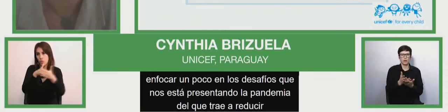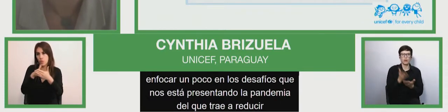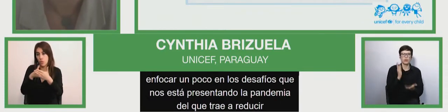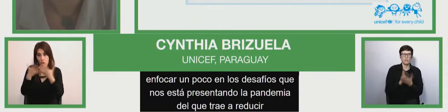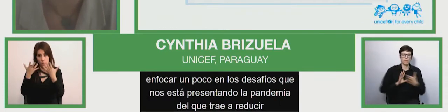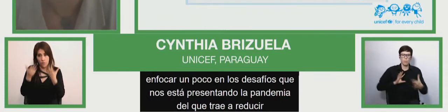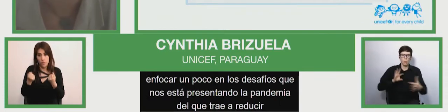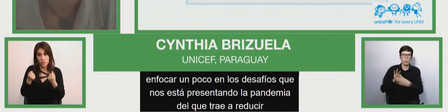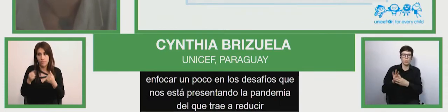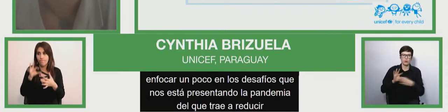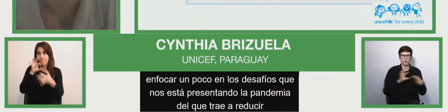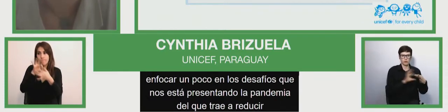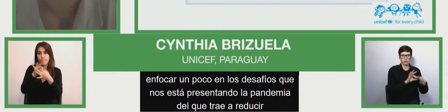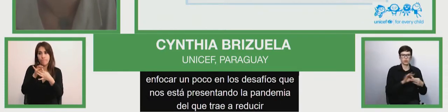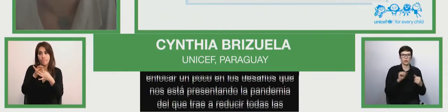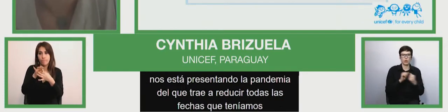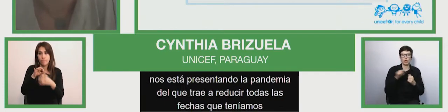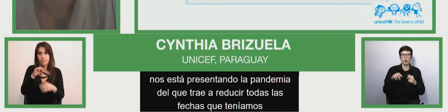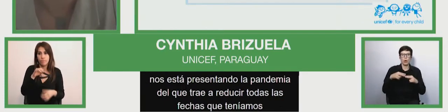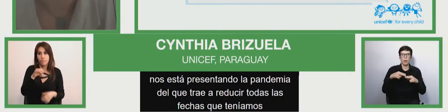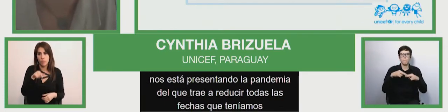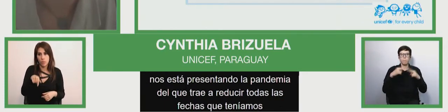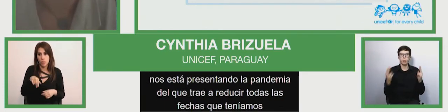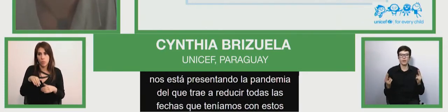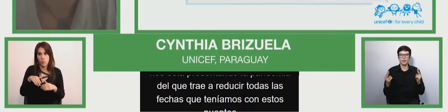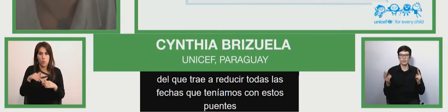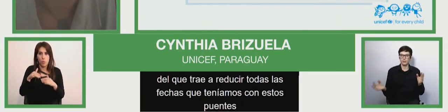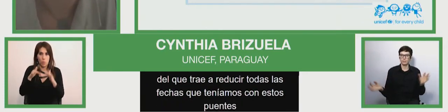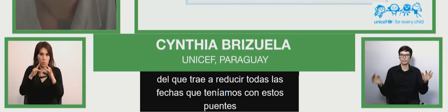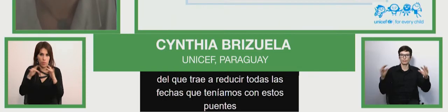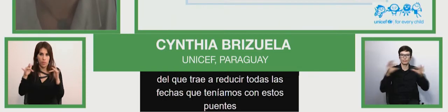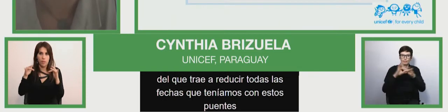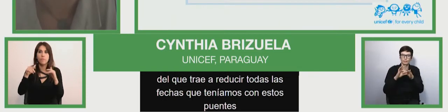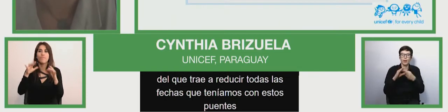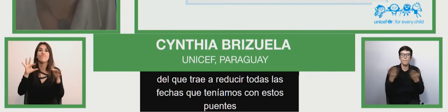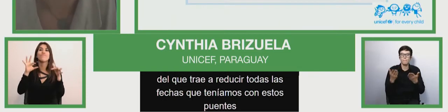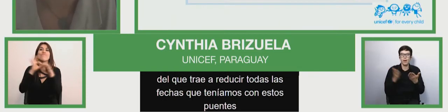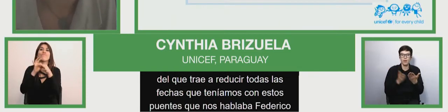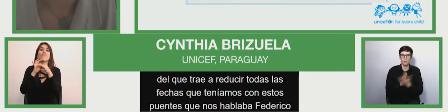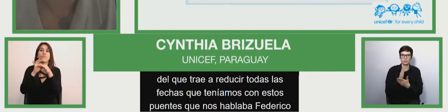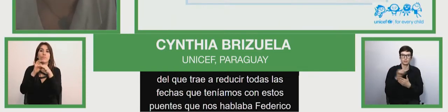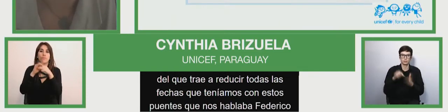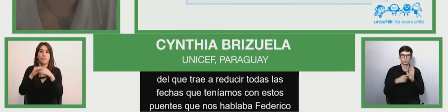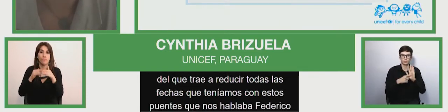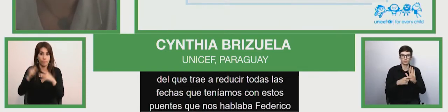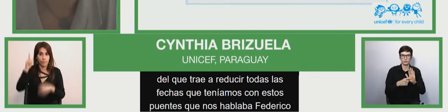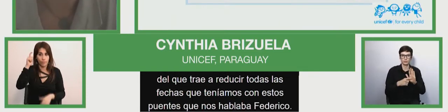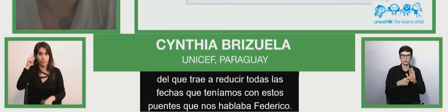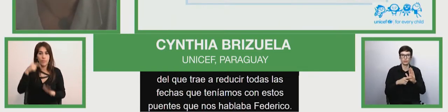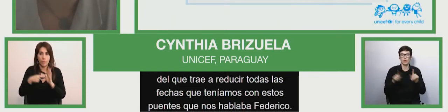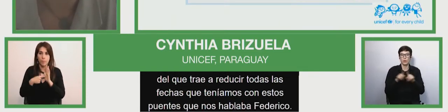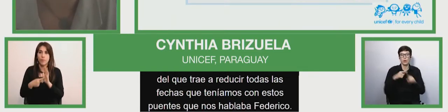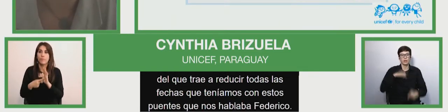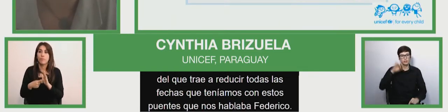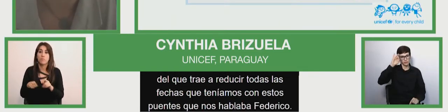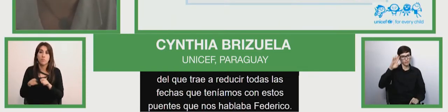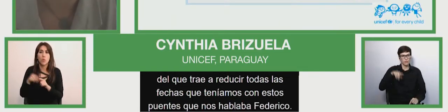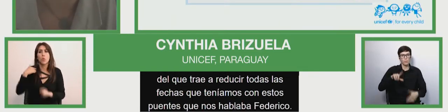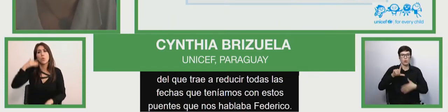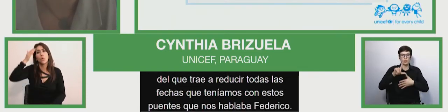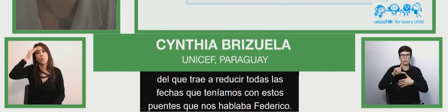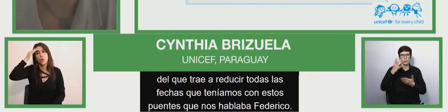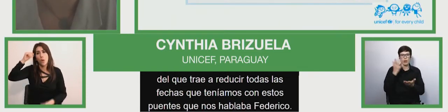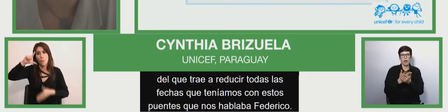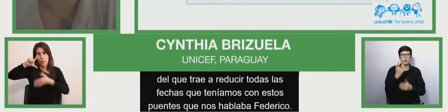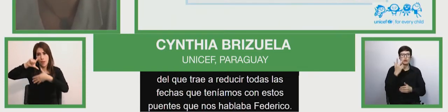sources that ferrico told us at the beginning of the presentation we knew that in latin america there were 8 million